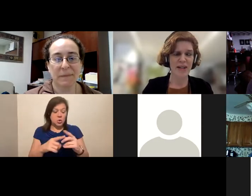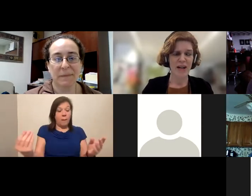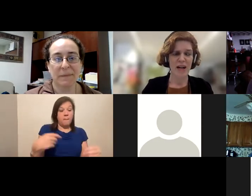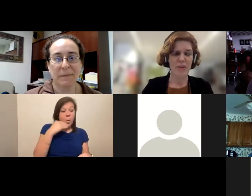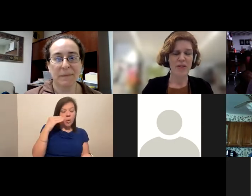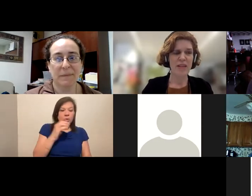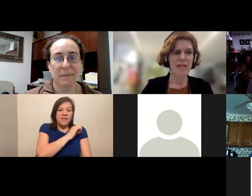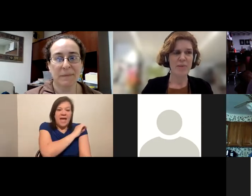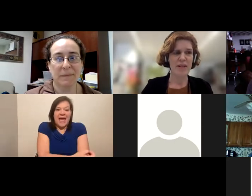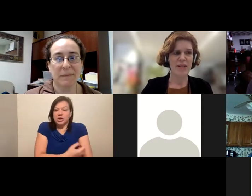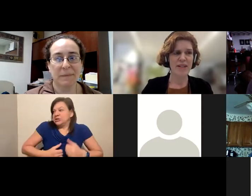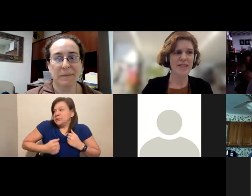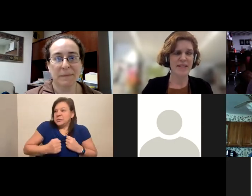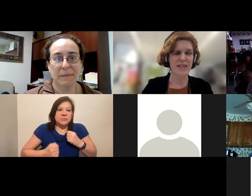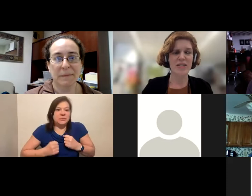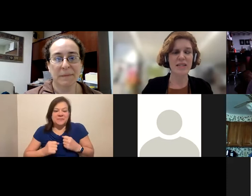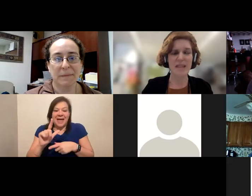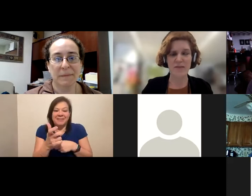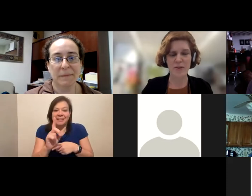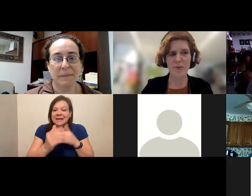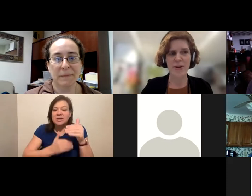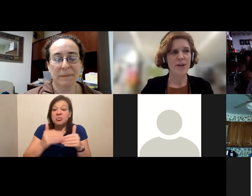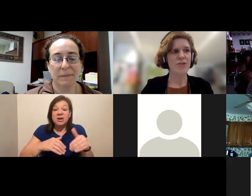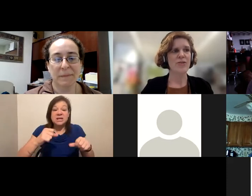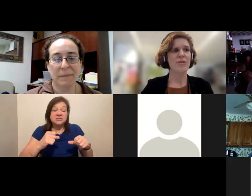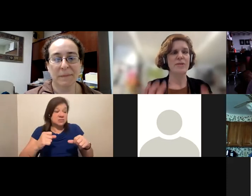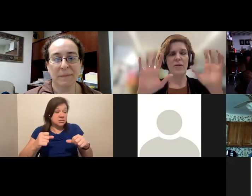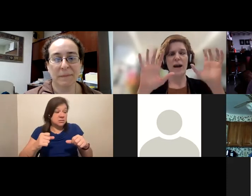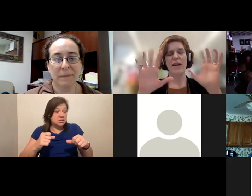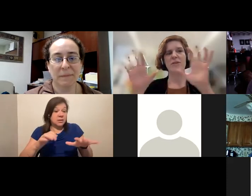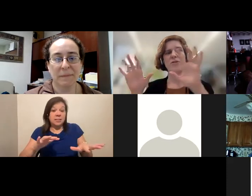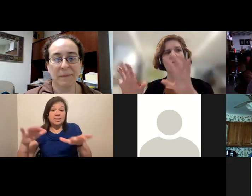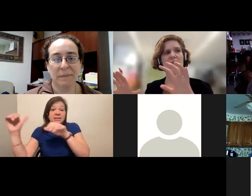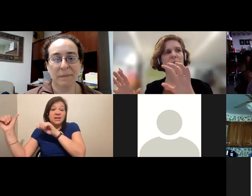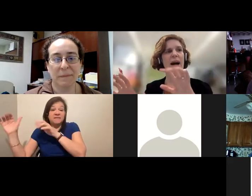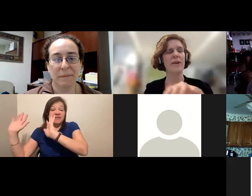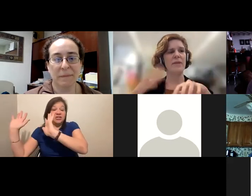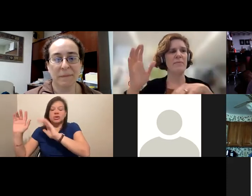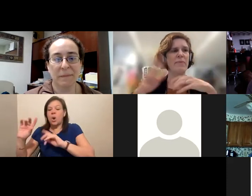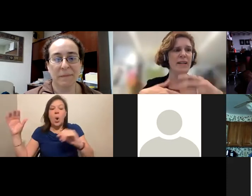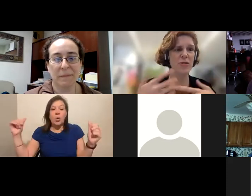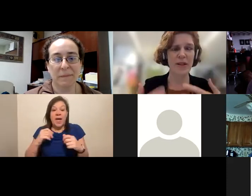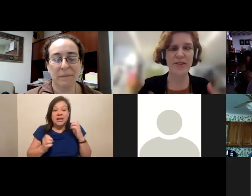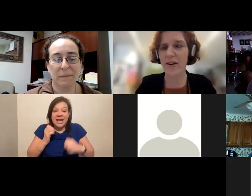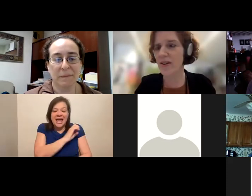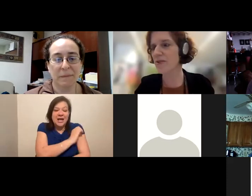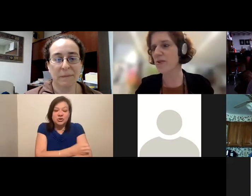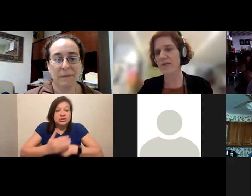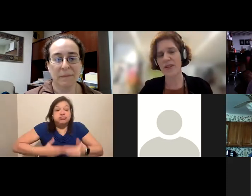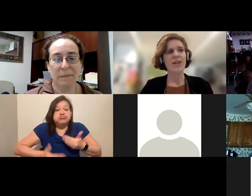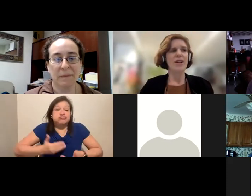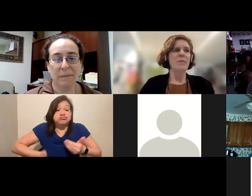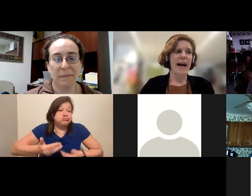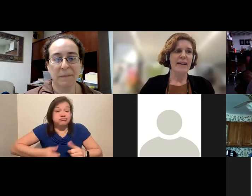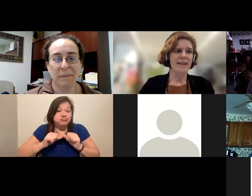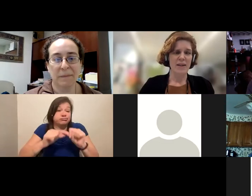But but the lead process doesn't just leave you to, you know, have that energy peter out. And by two months later, you're sort